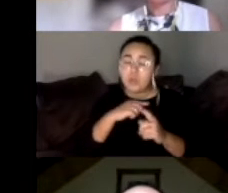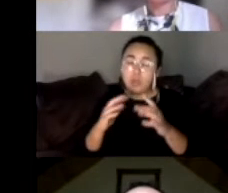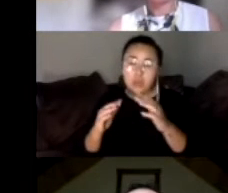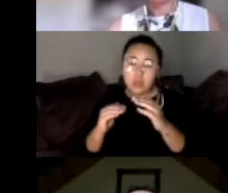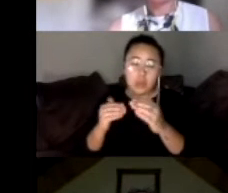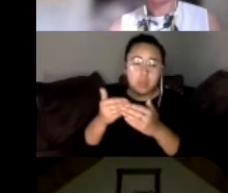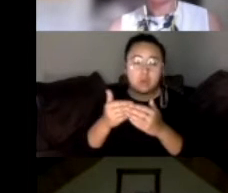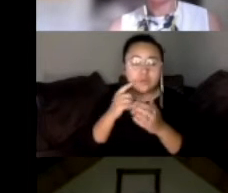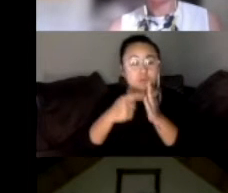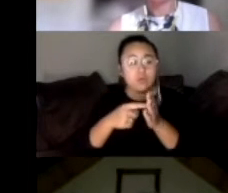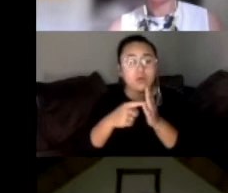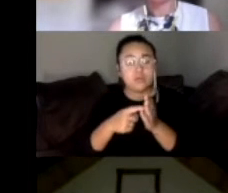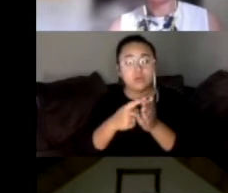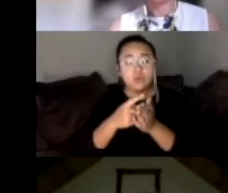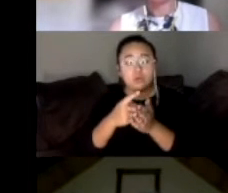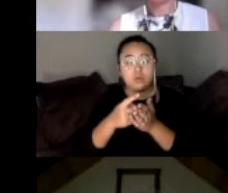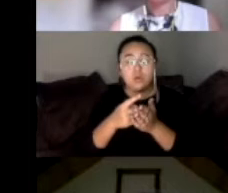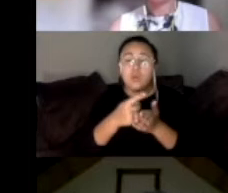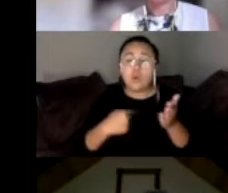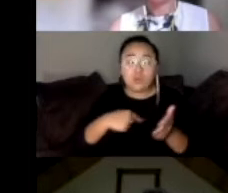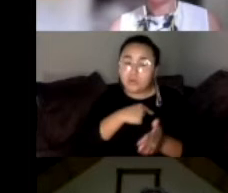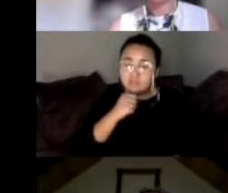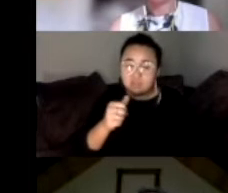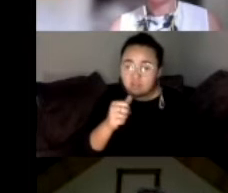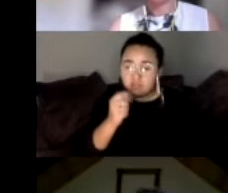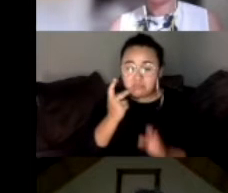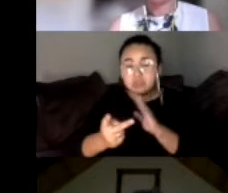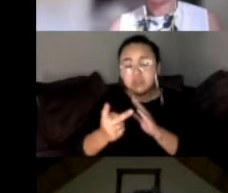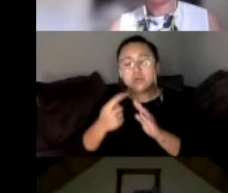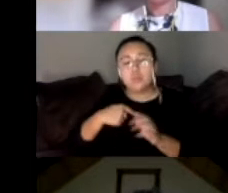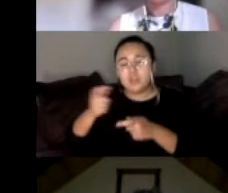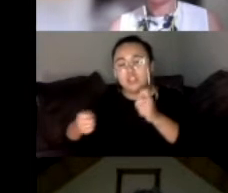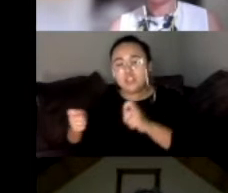representation and where we, where we didn't, we then adjusted on our side.